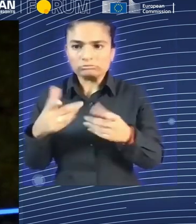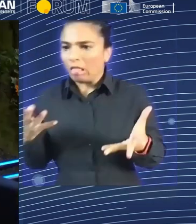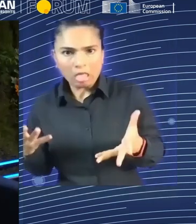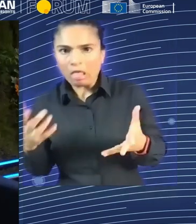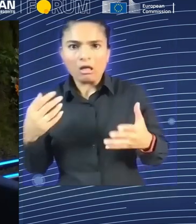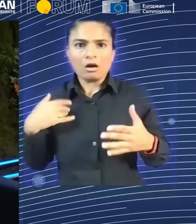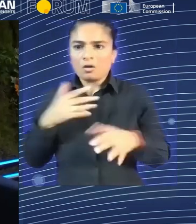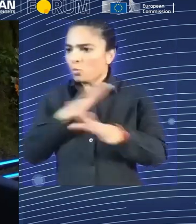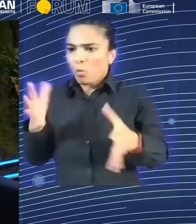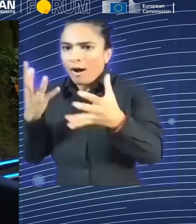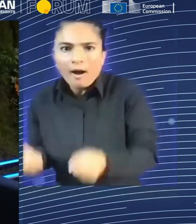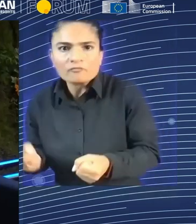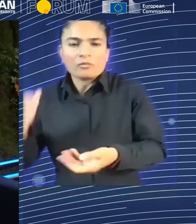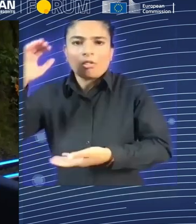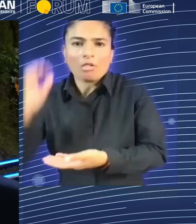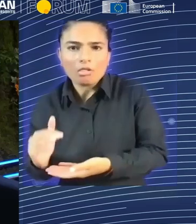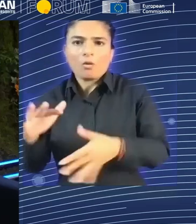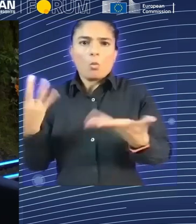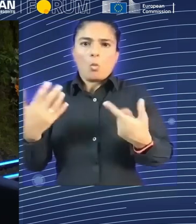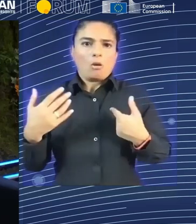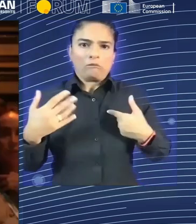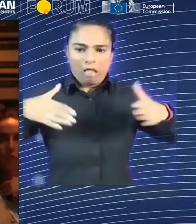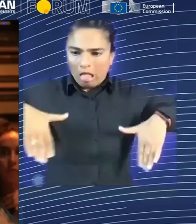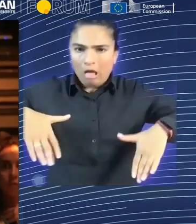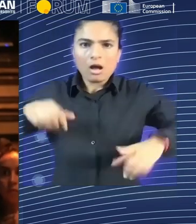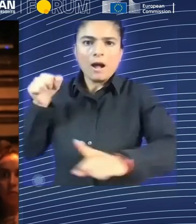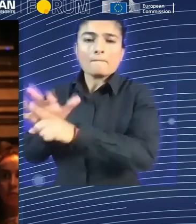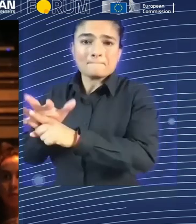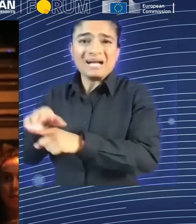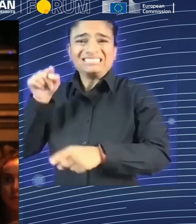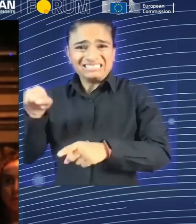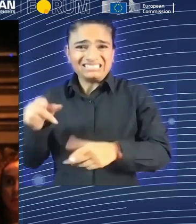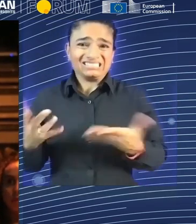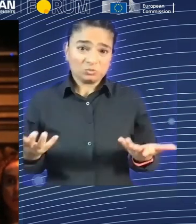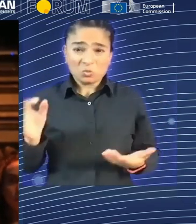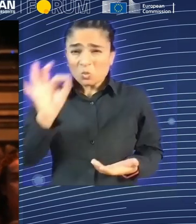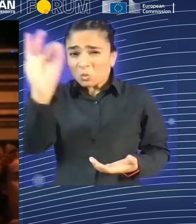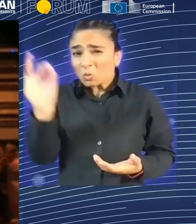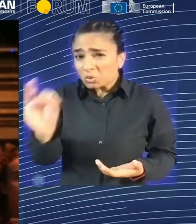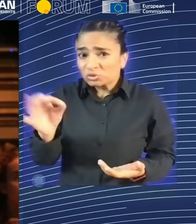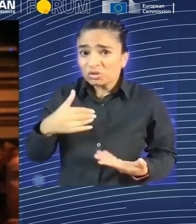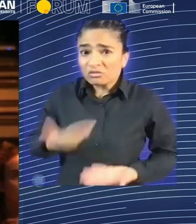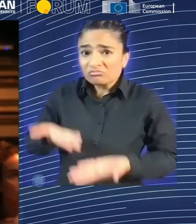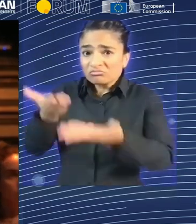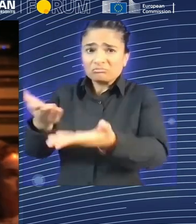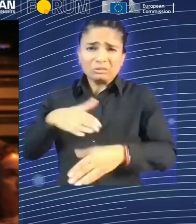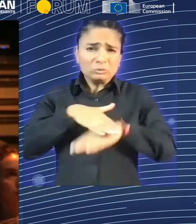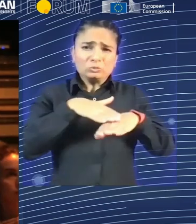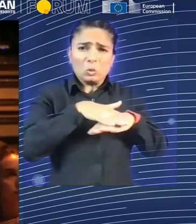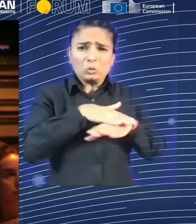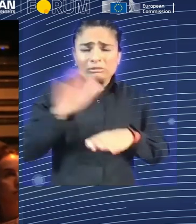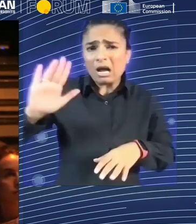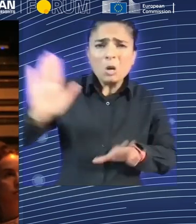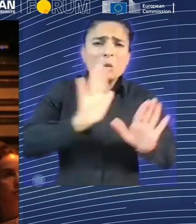Yeah. Let's take the question. I know. Sorry about it. Let's do that. Yeah. Hi. Just a second. Okay. I think it works. Yeah. My name is